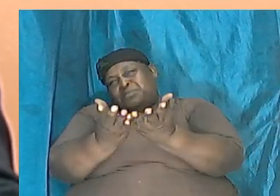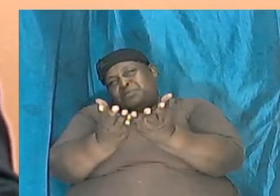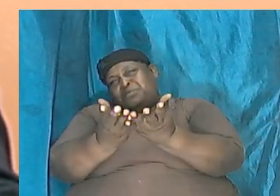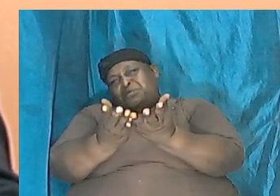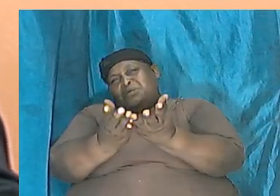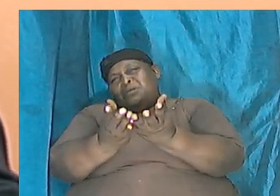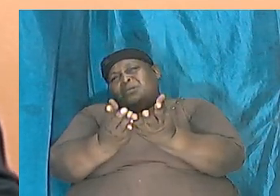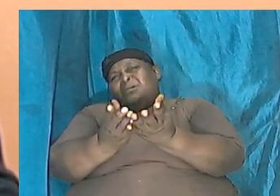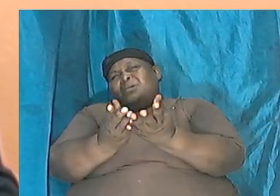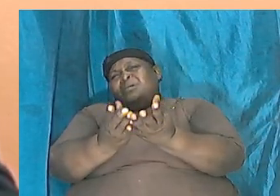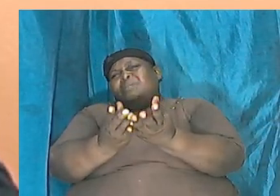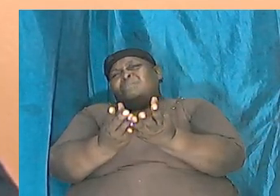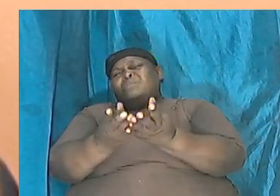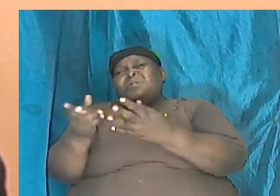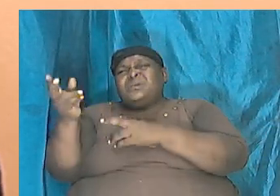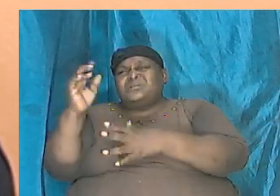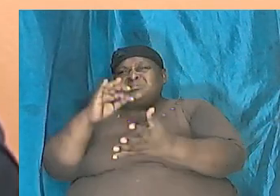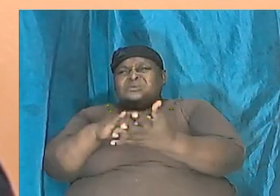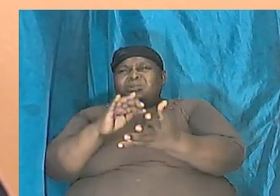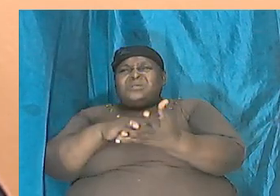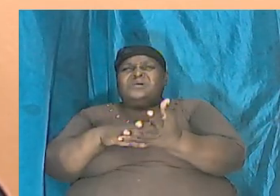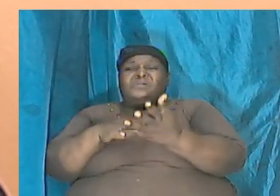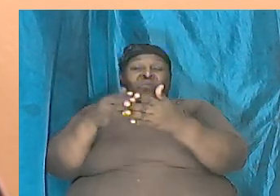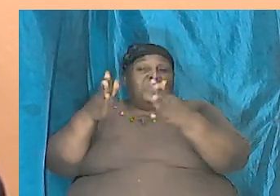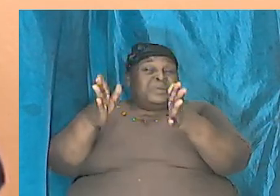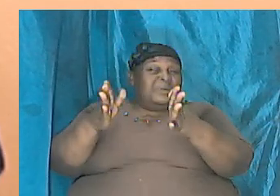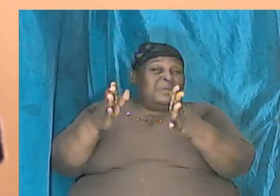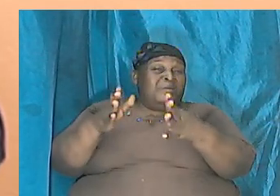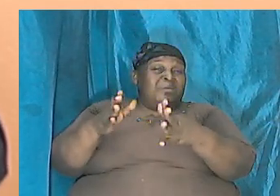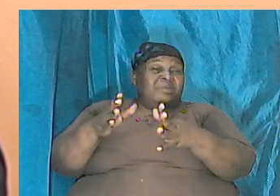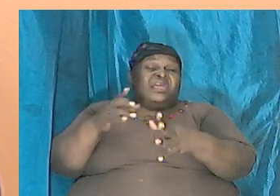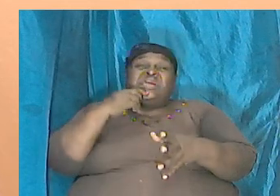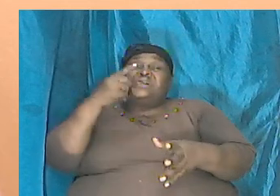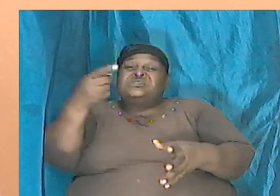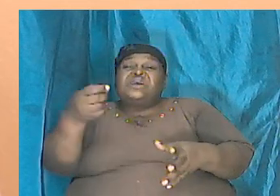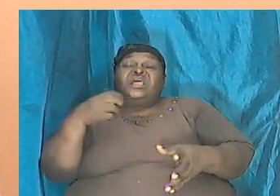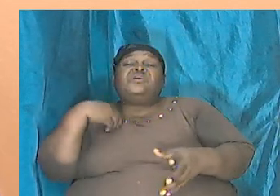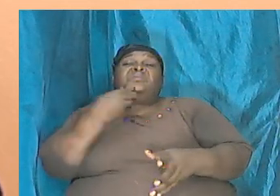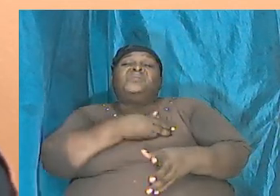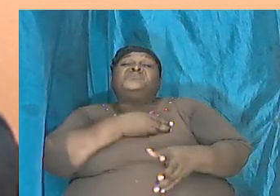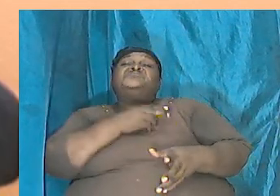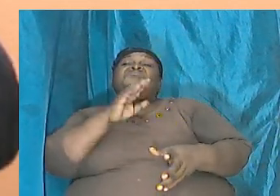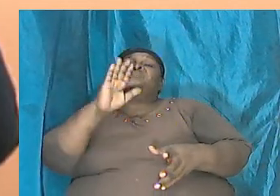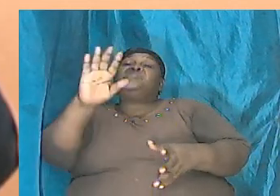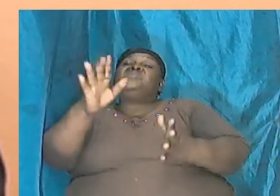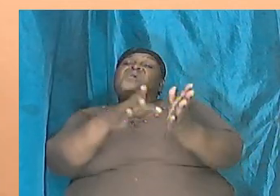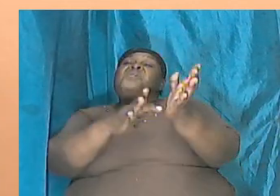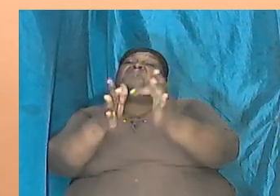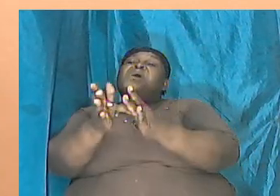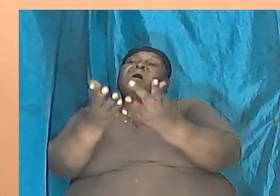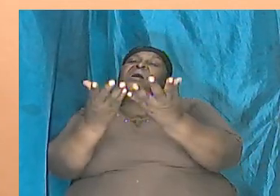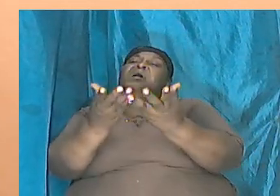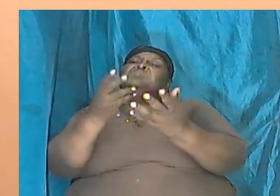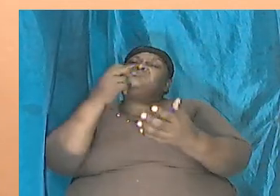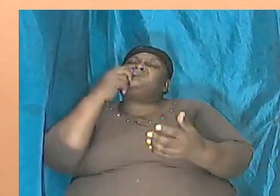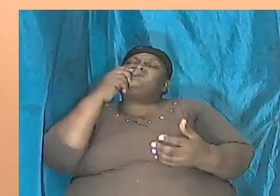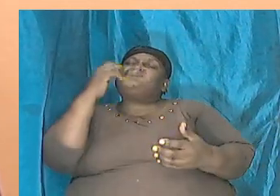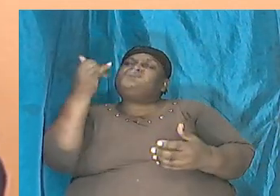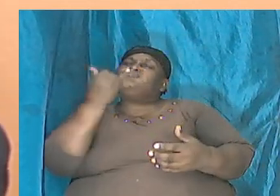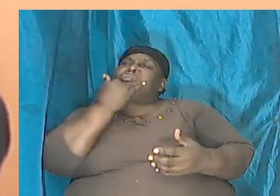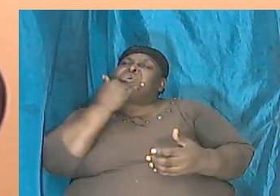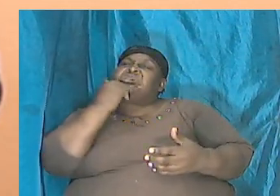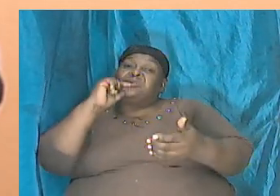by way of that, they are telling us that your Bible is wrong and Genesis is wrong